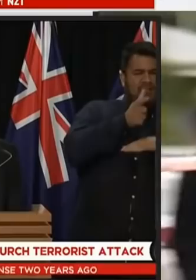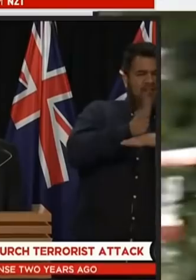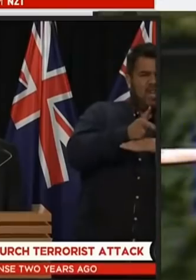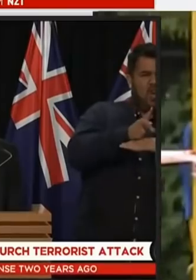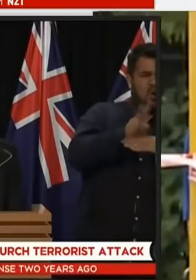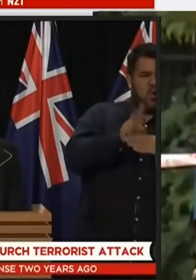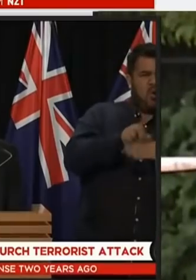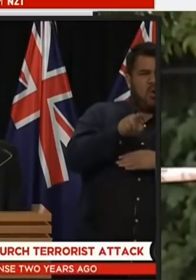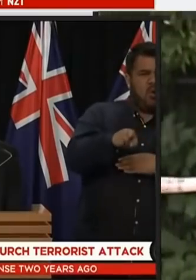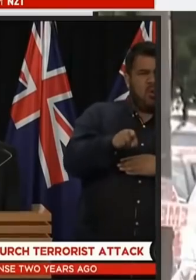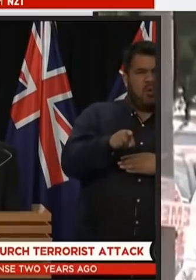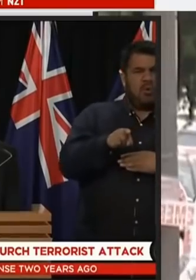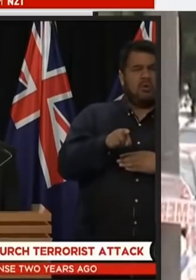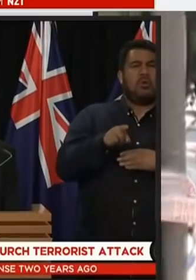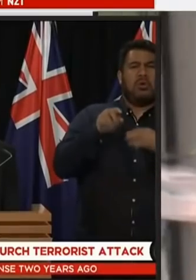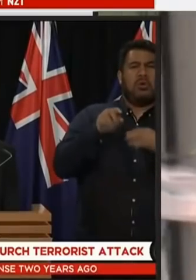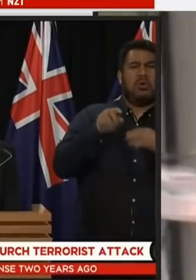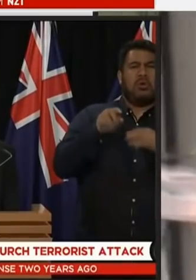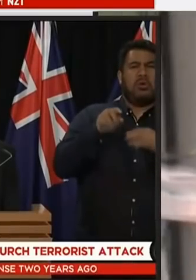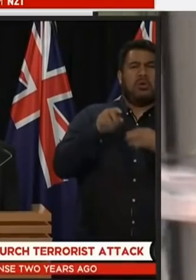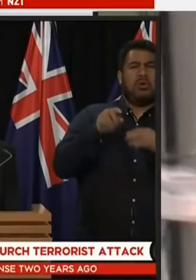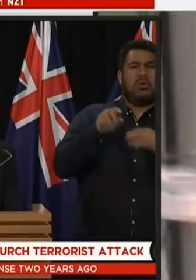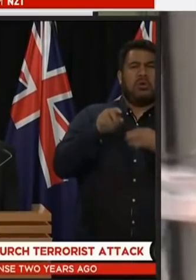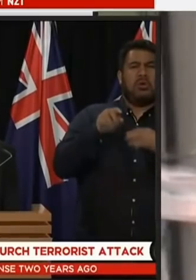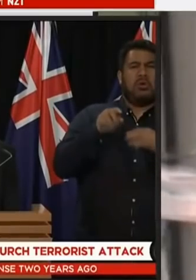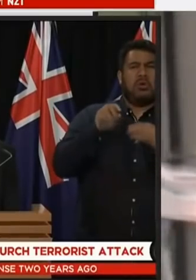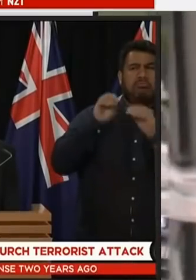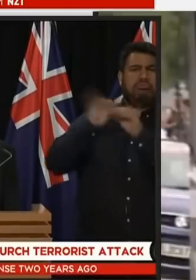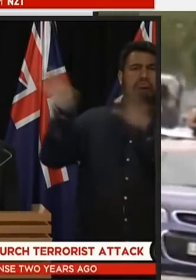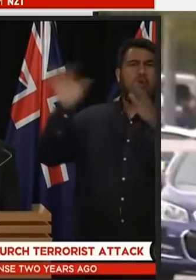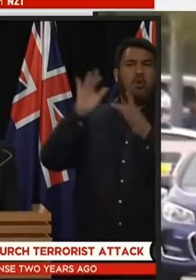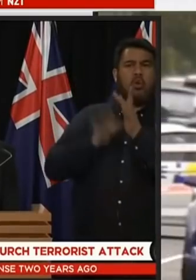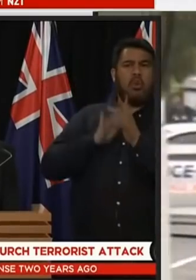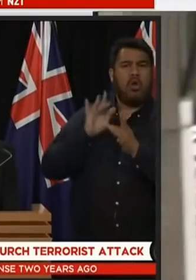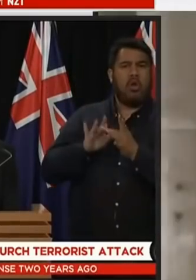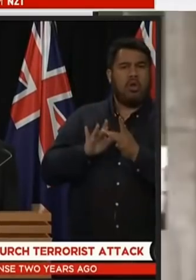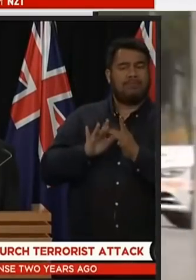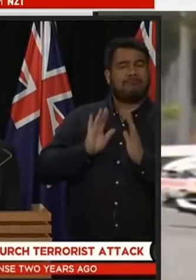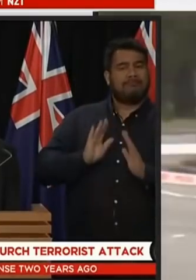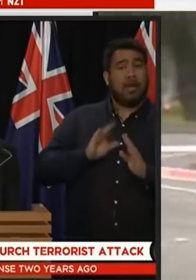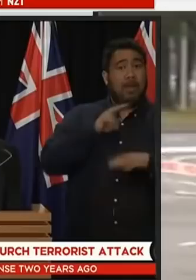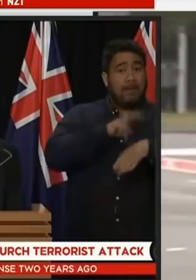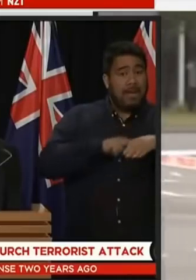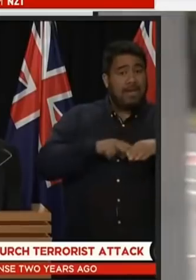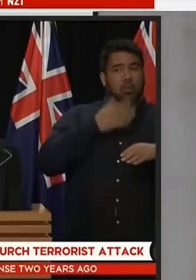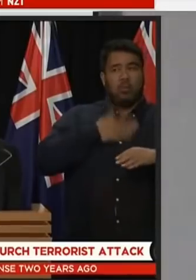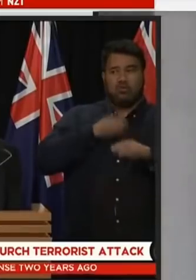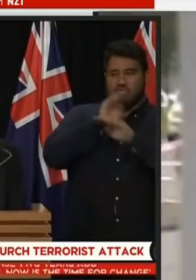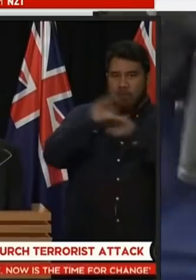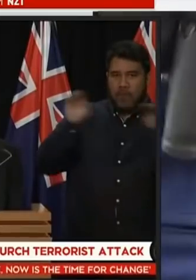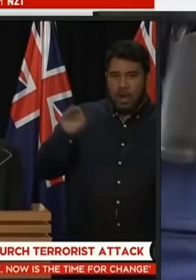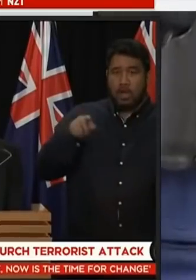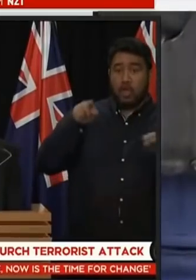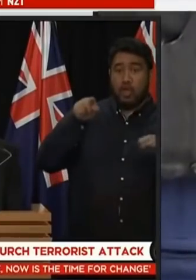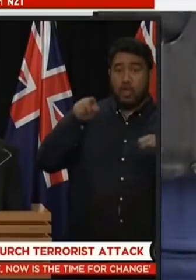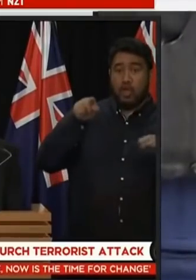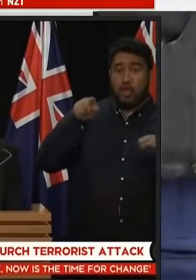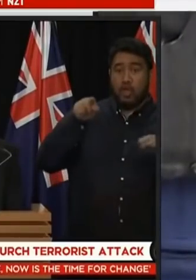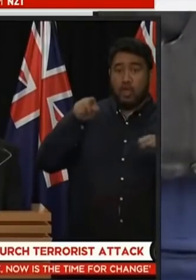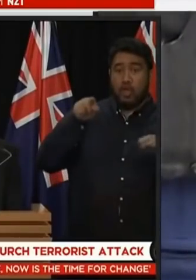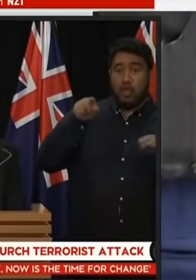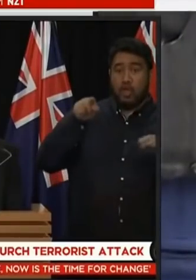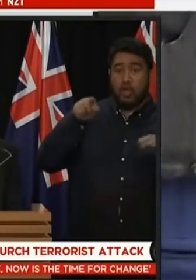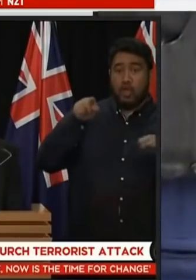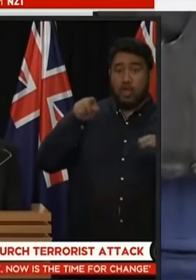son reminding people it i'm upset let's drink some more an offense to distribute objectionable material i